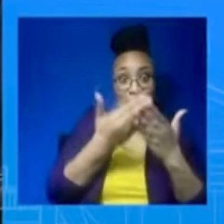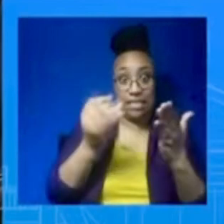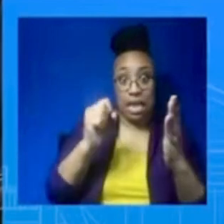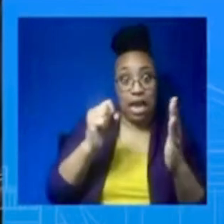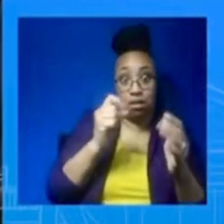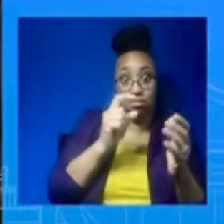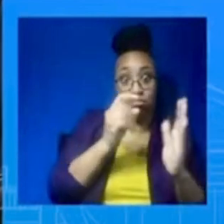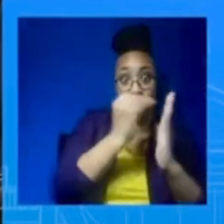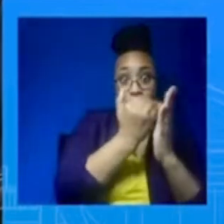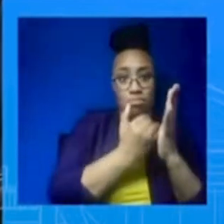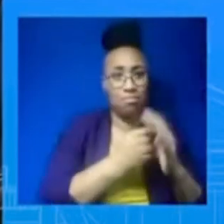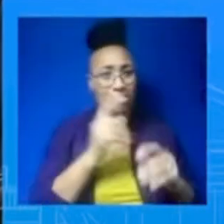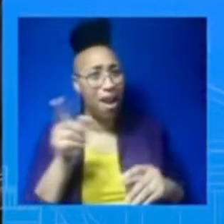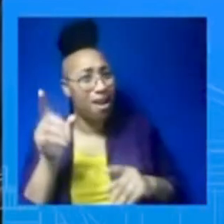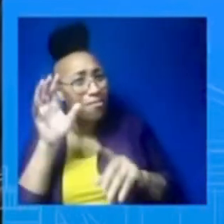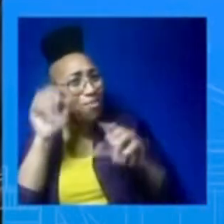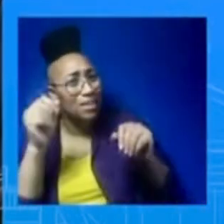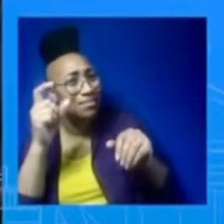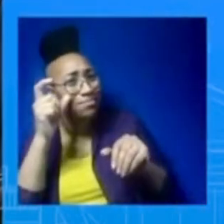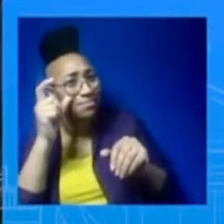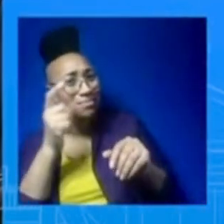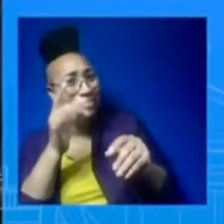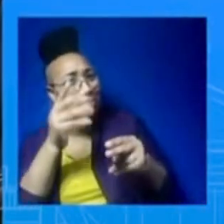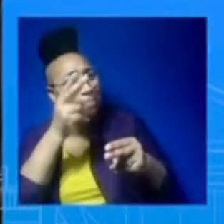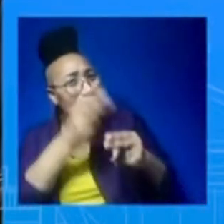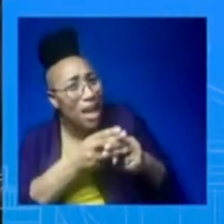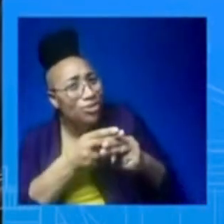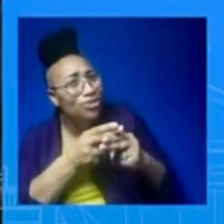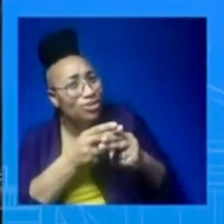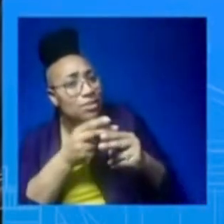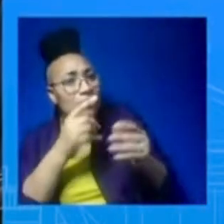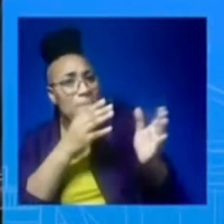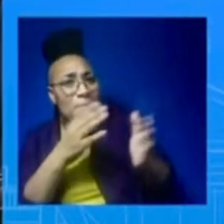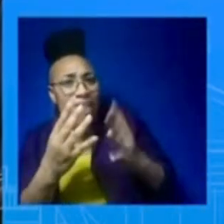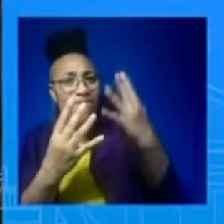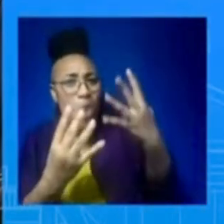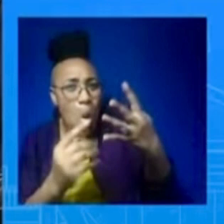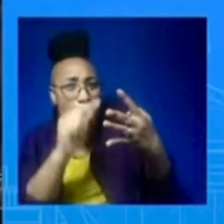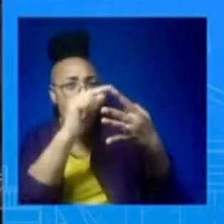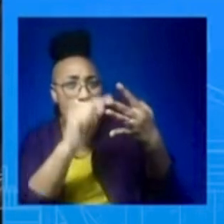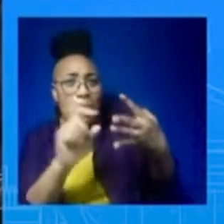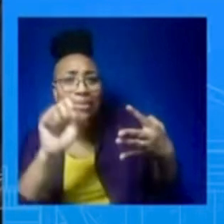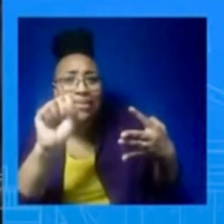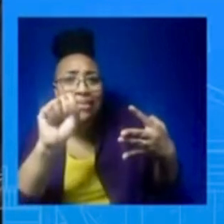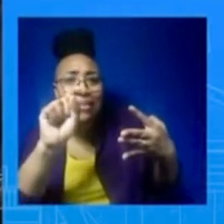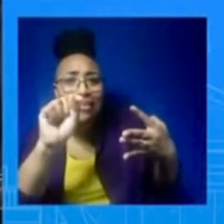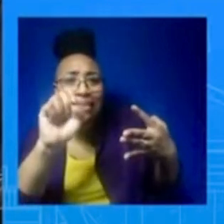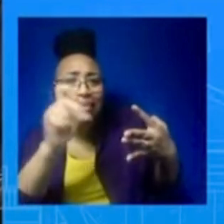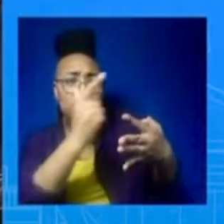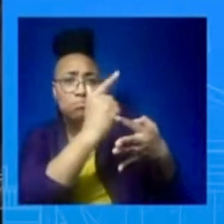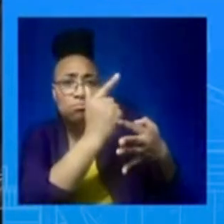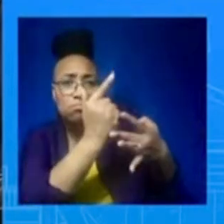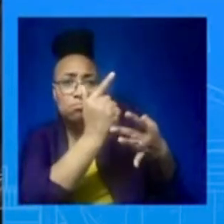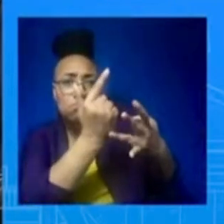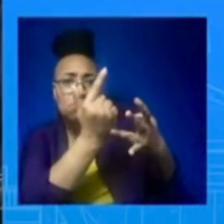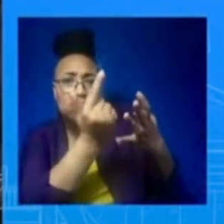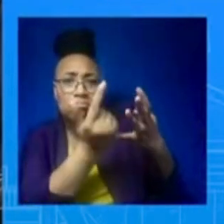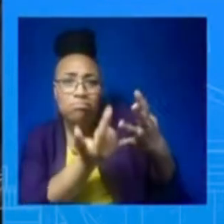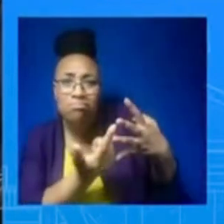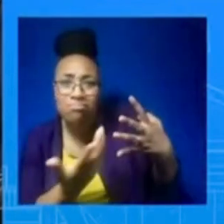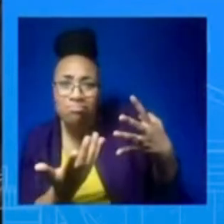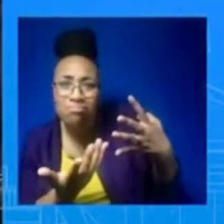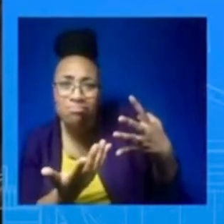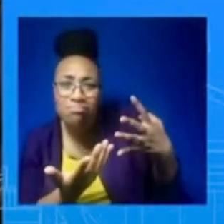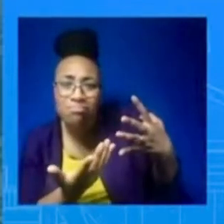do in the meantime? Is the policy to shoot them down before you implement these four things the President wants?